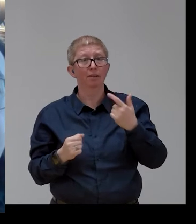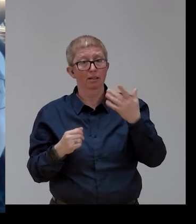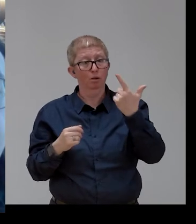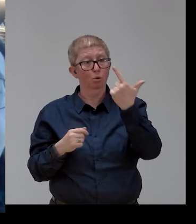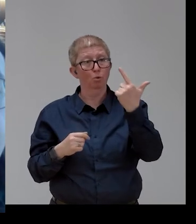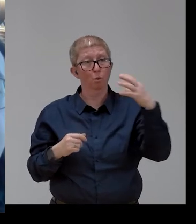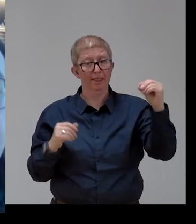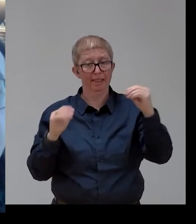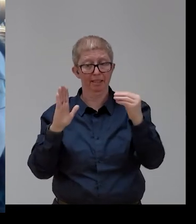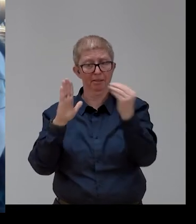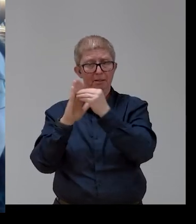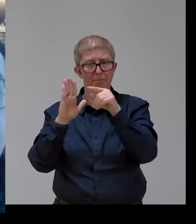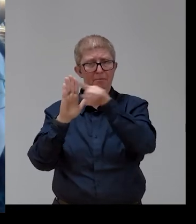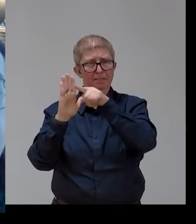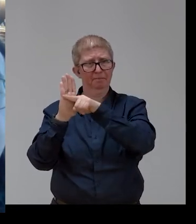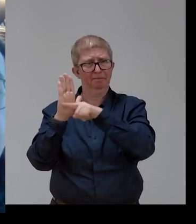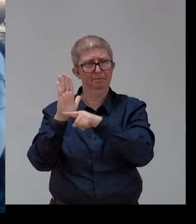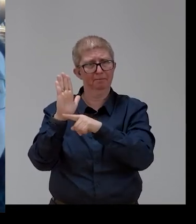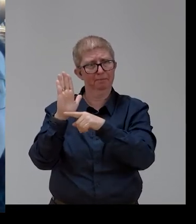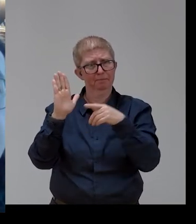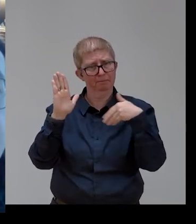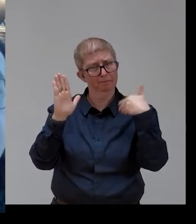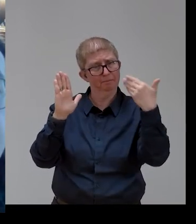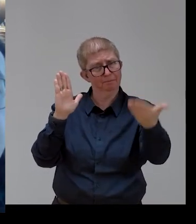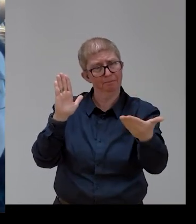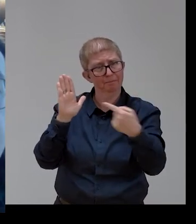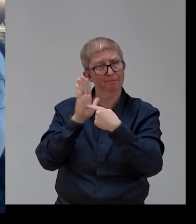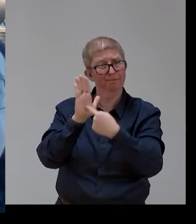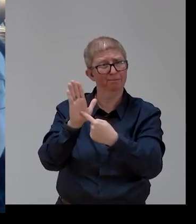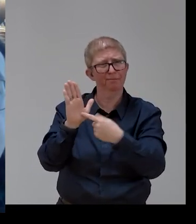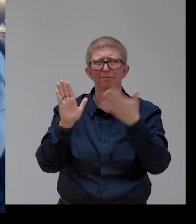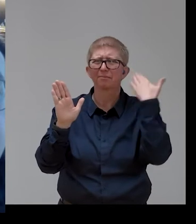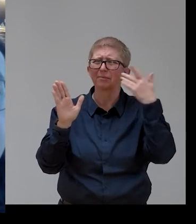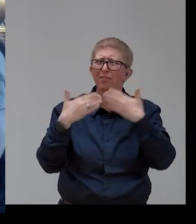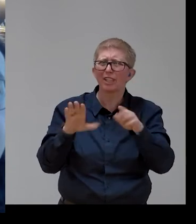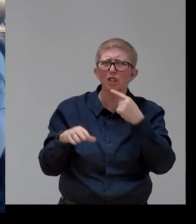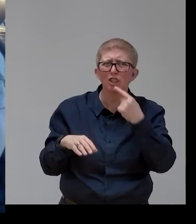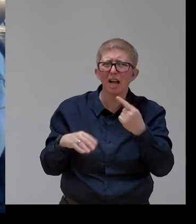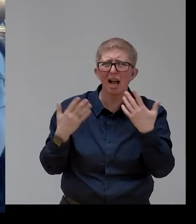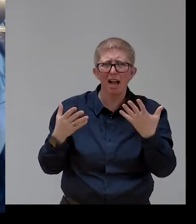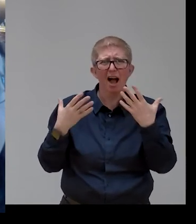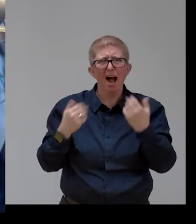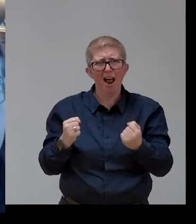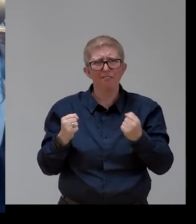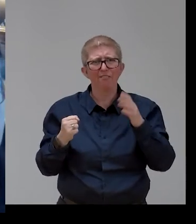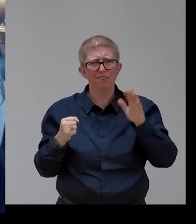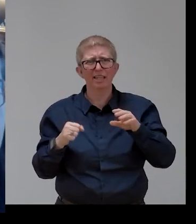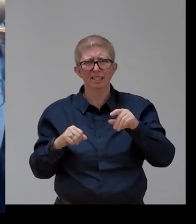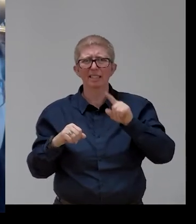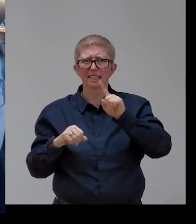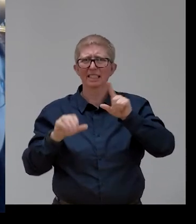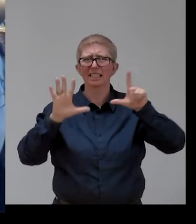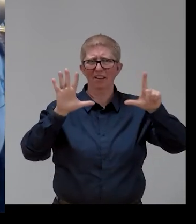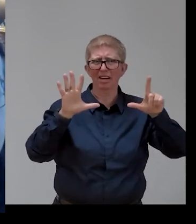about the principle 17, but in our opinion, persons with